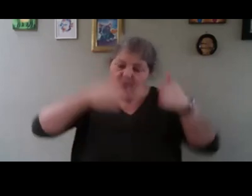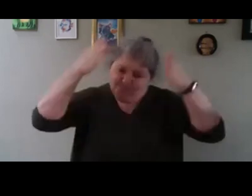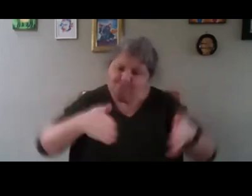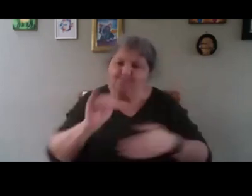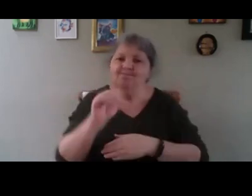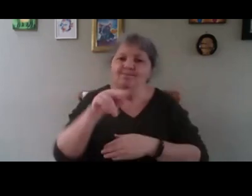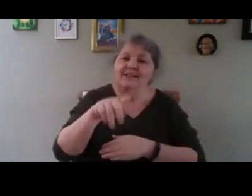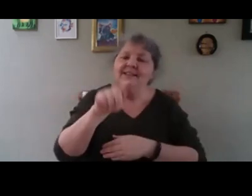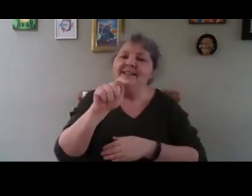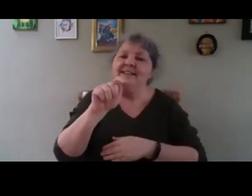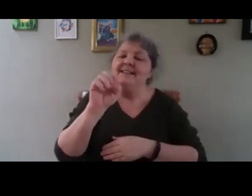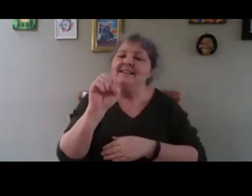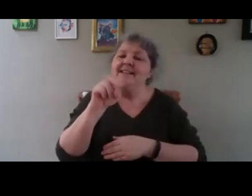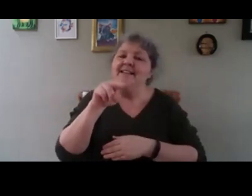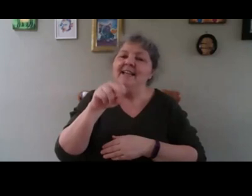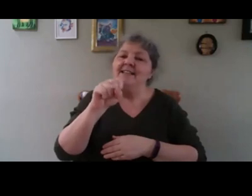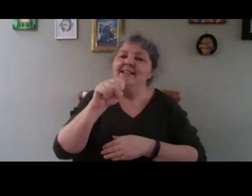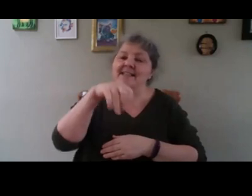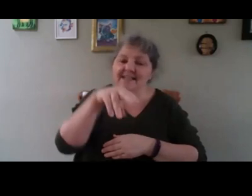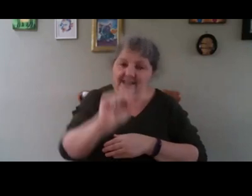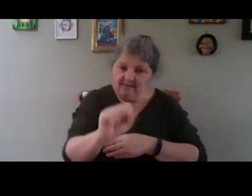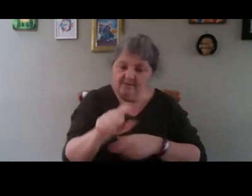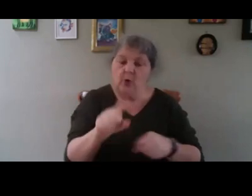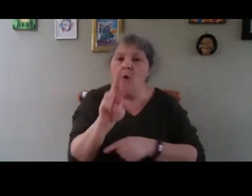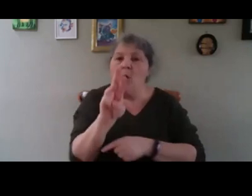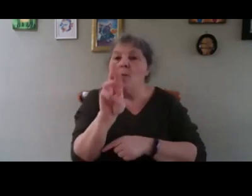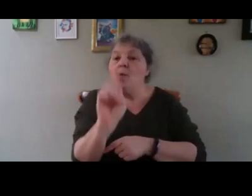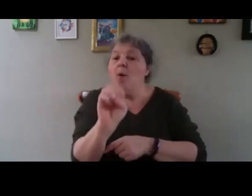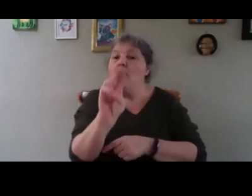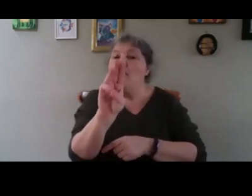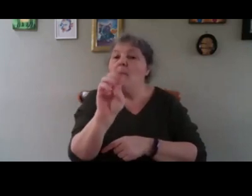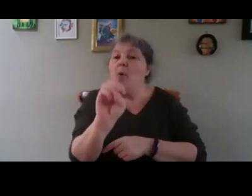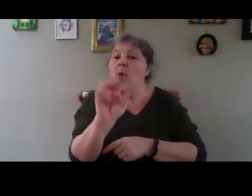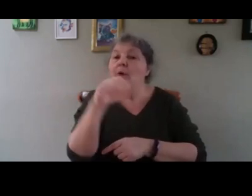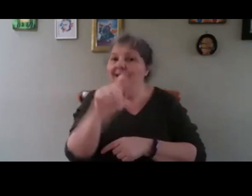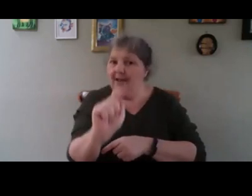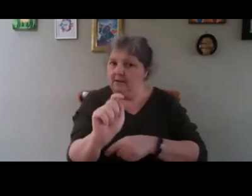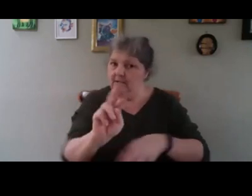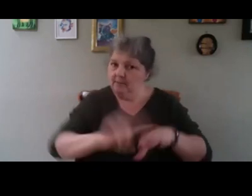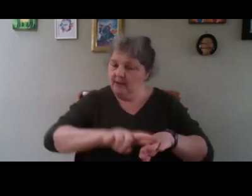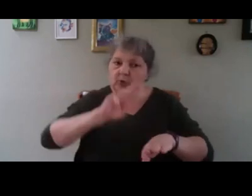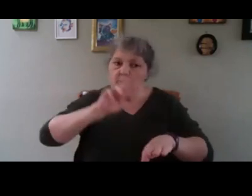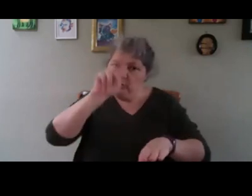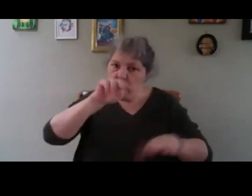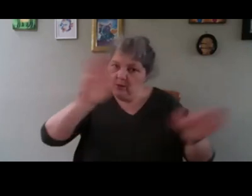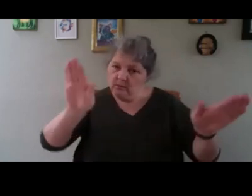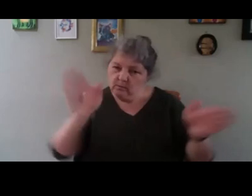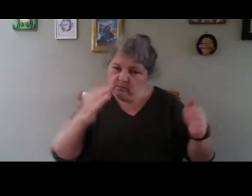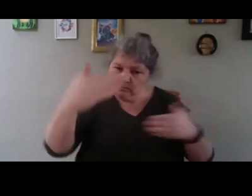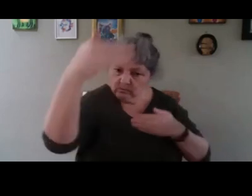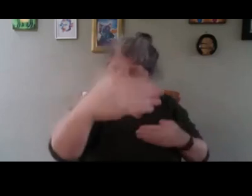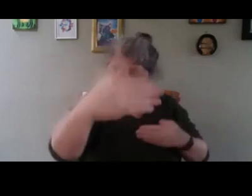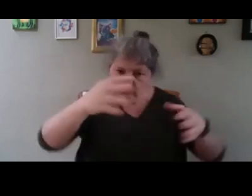a very important tool to achieve that because you can start earlier, get more crops, more rotation, more